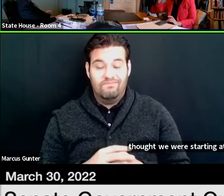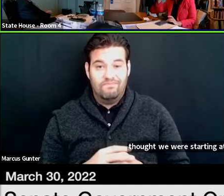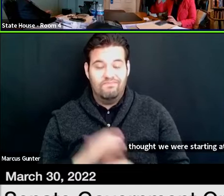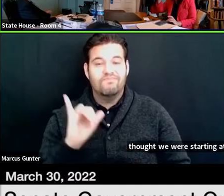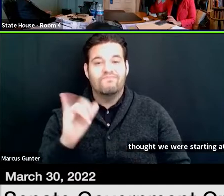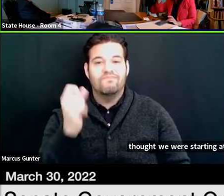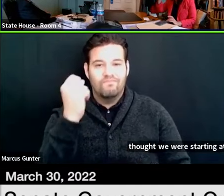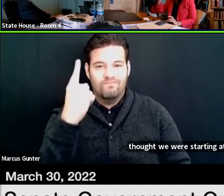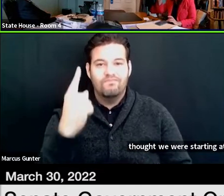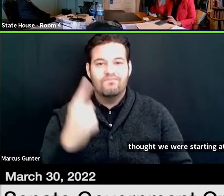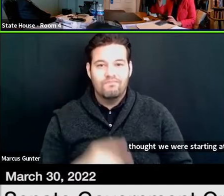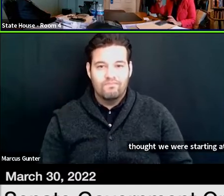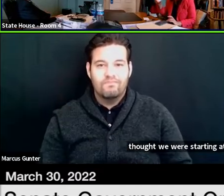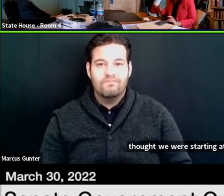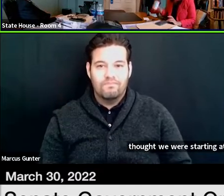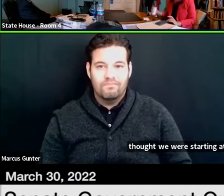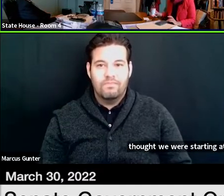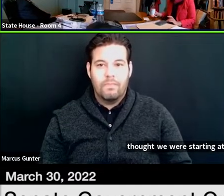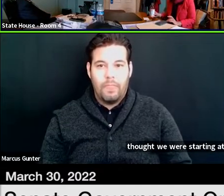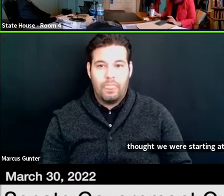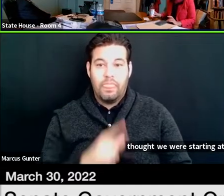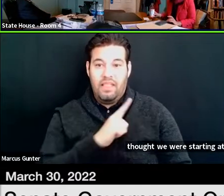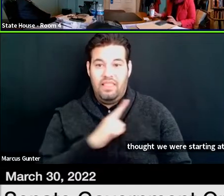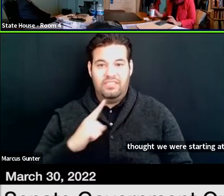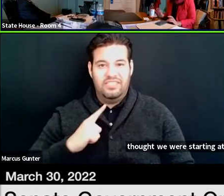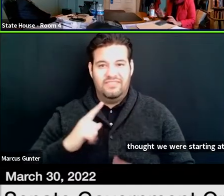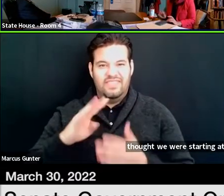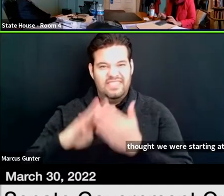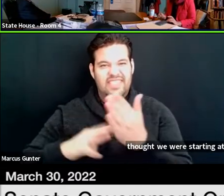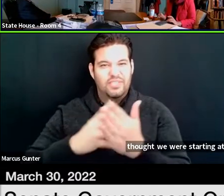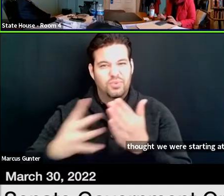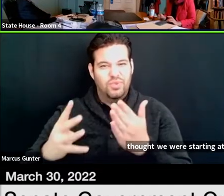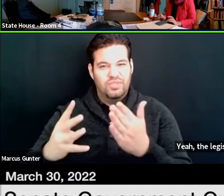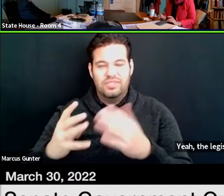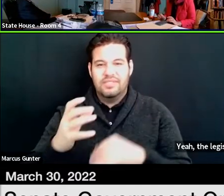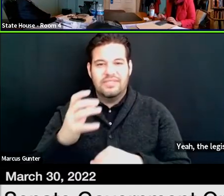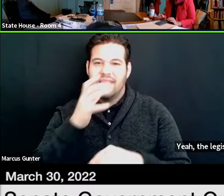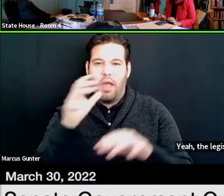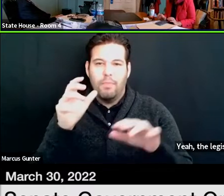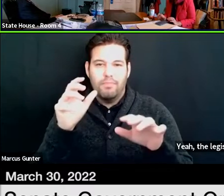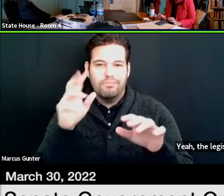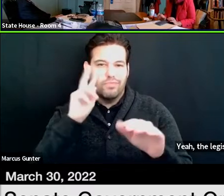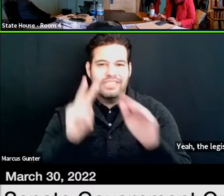Yeah. The legislative schedule is very unpredictable.